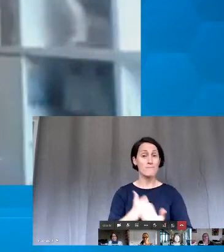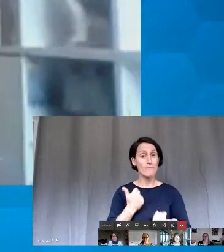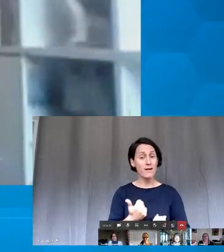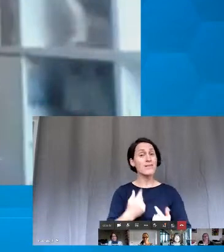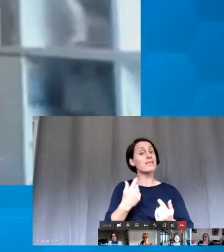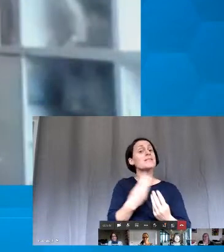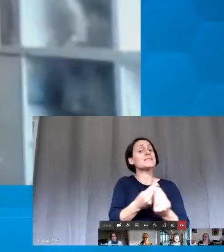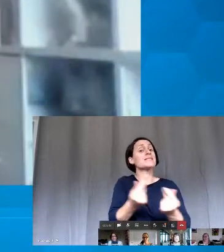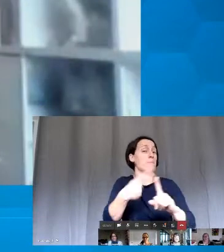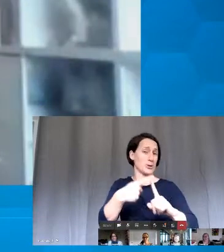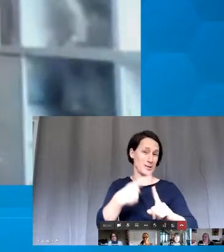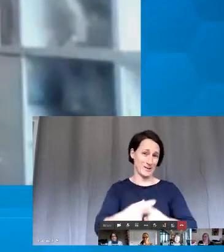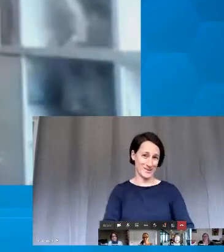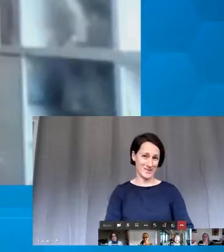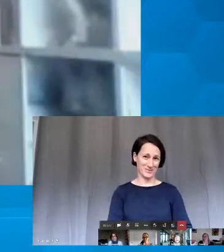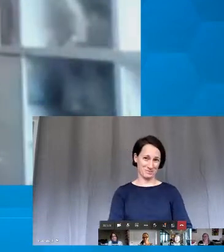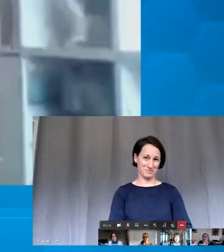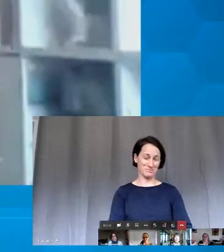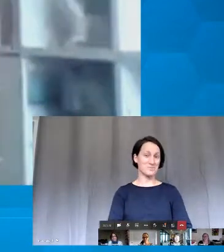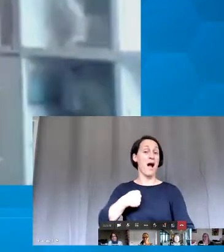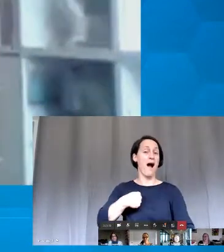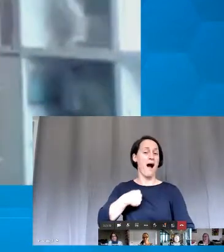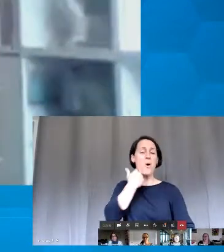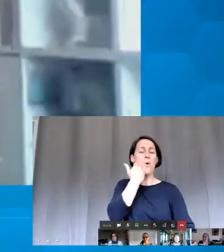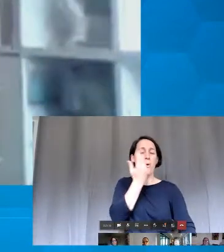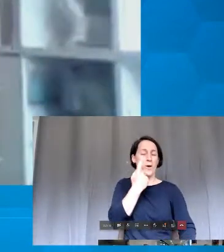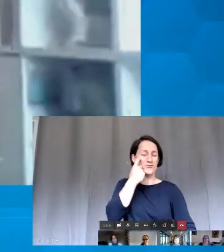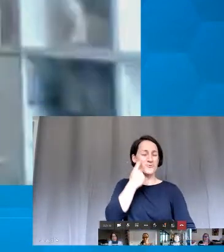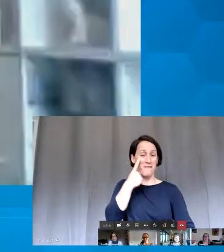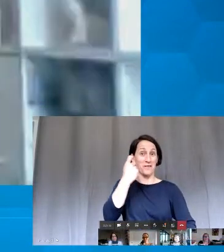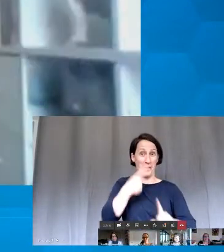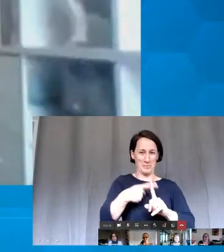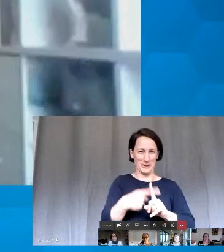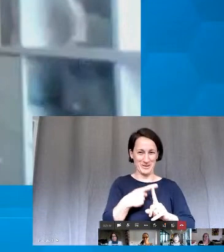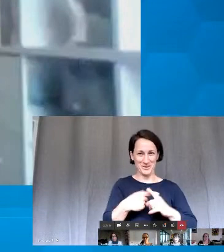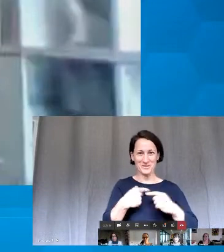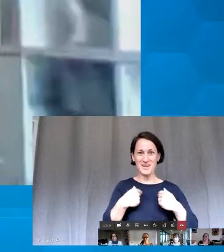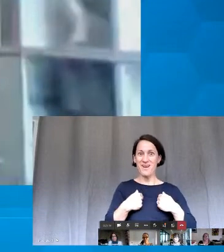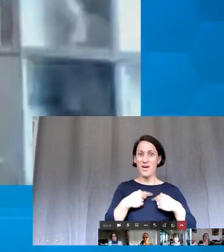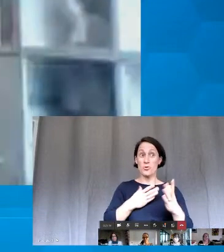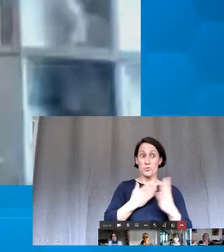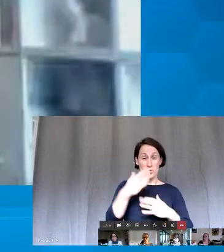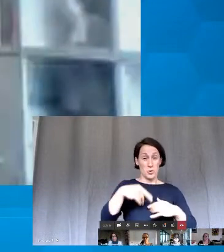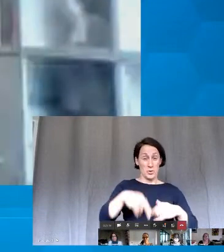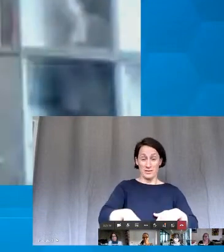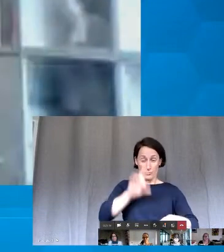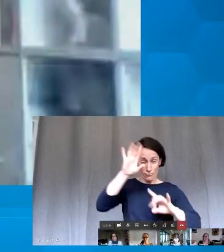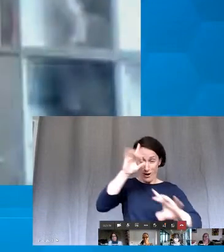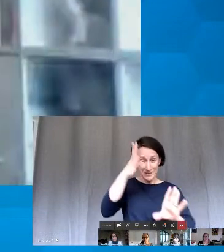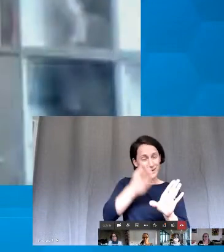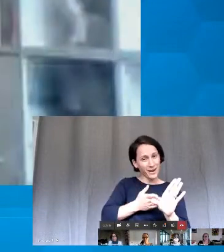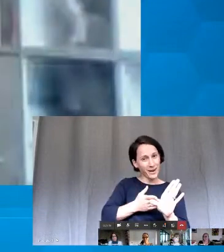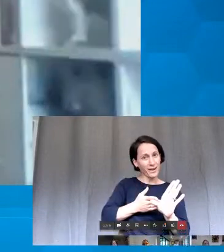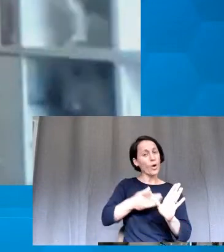I do think that, you know, out of this madness, there are things that we can take as a positive.